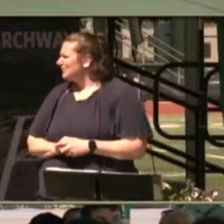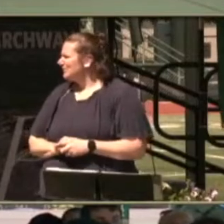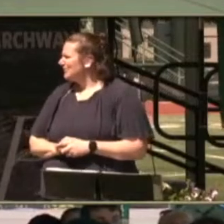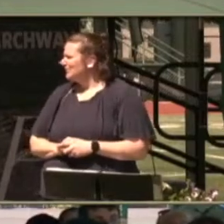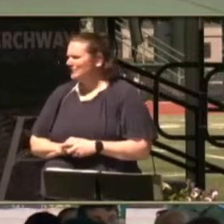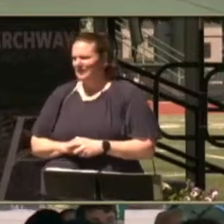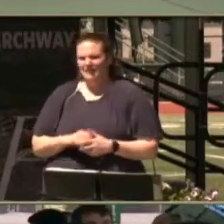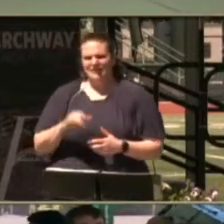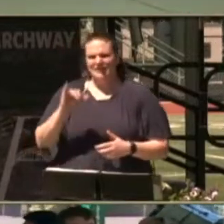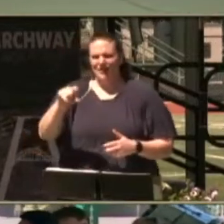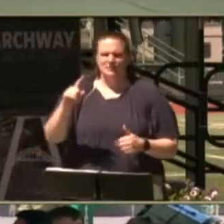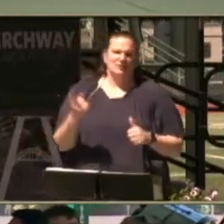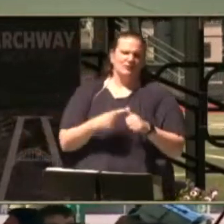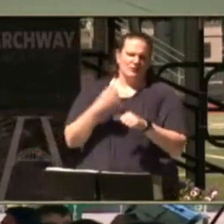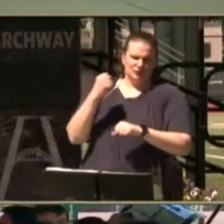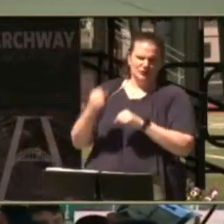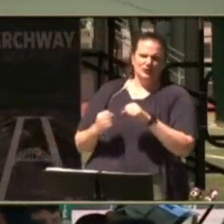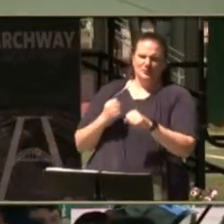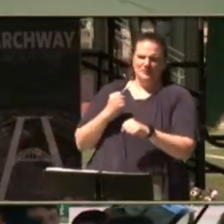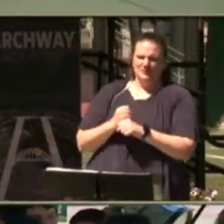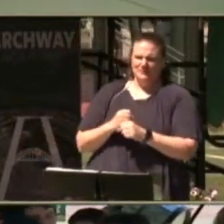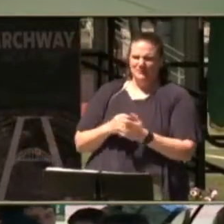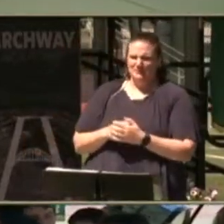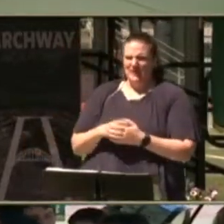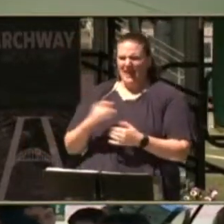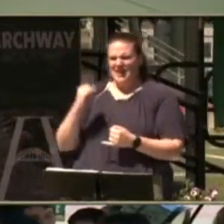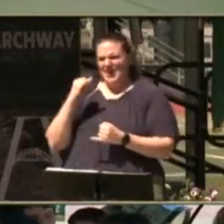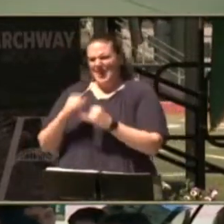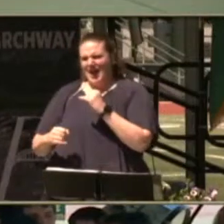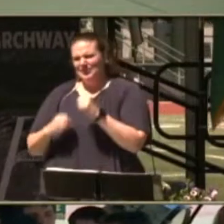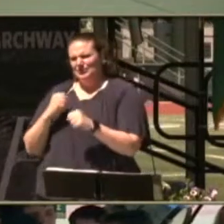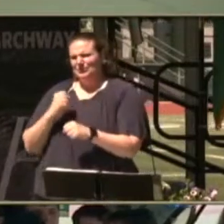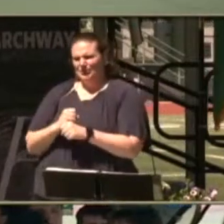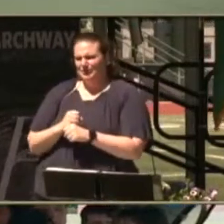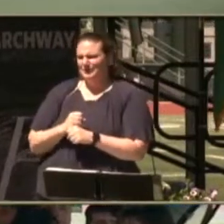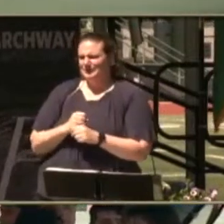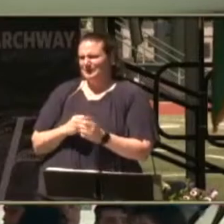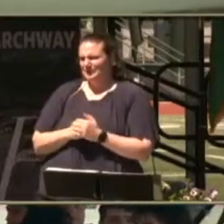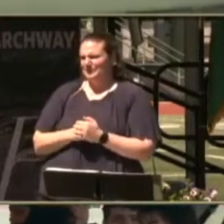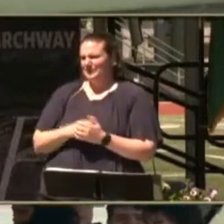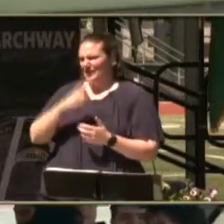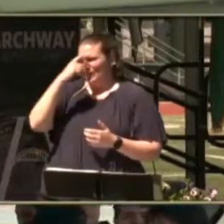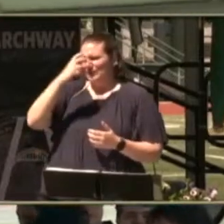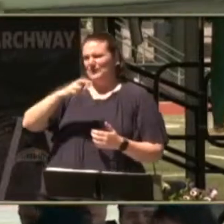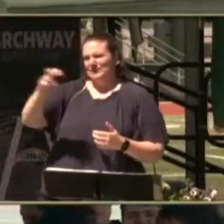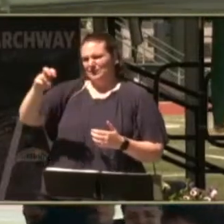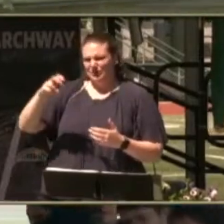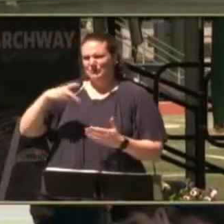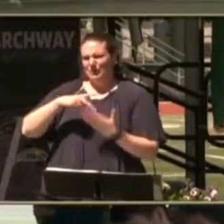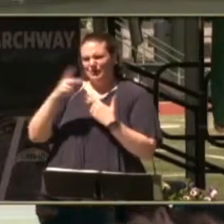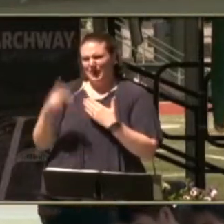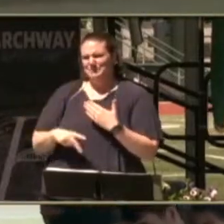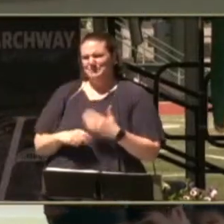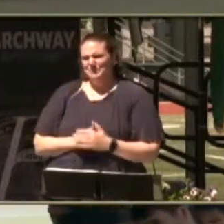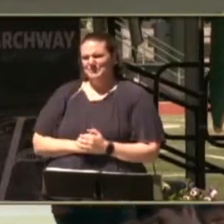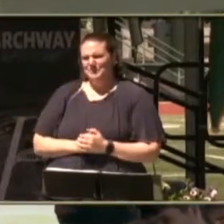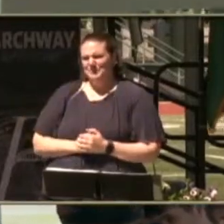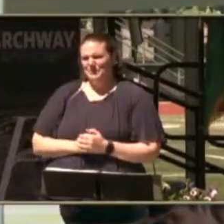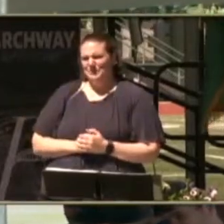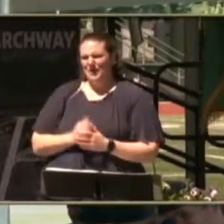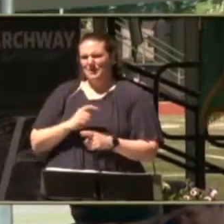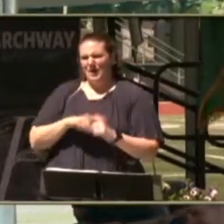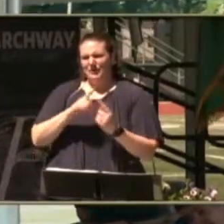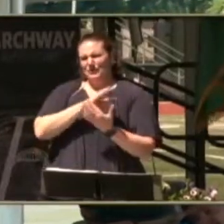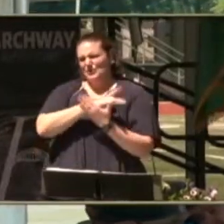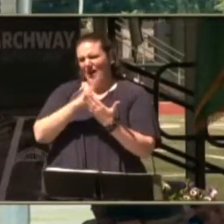this was his first year and his last year at the transition program but throughout